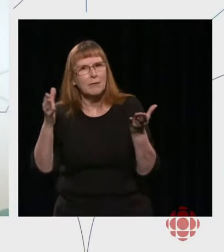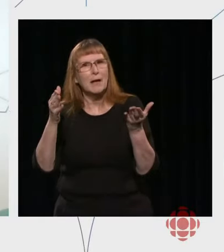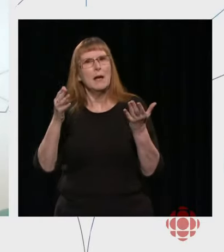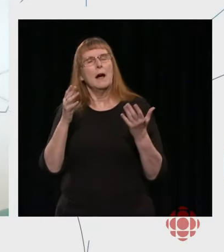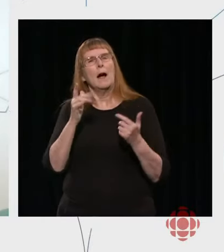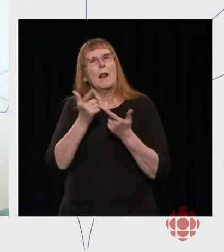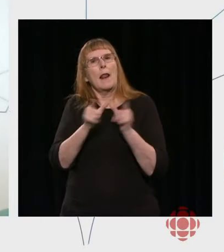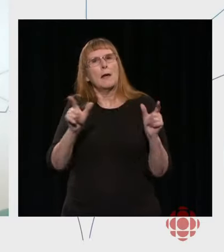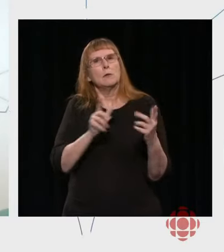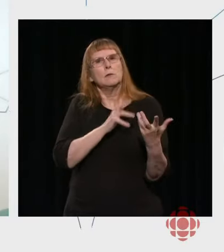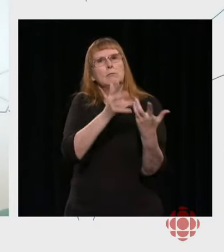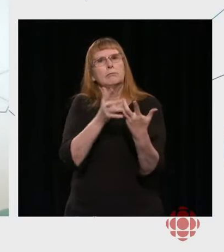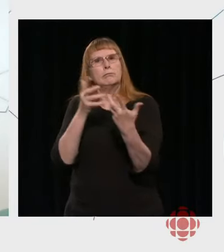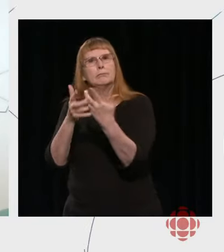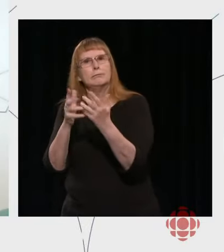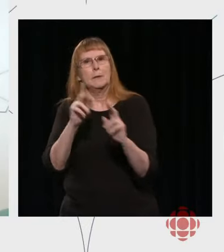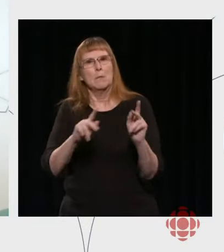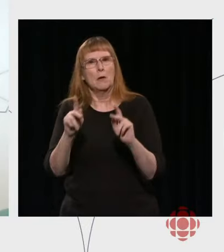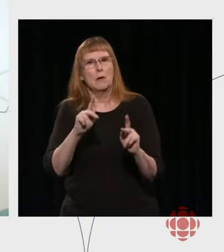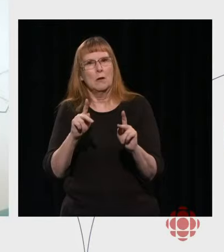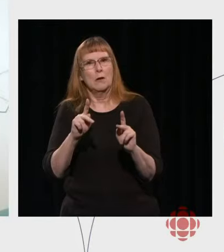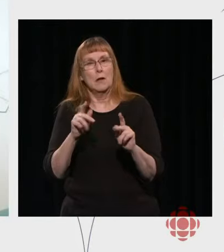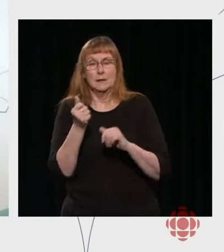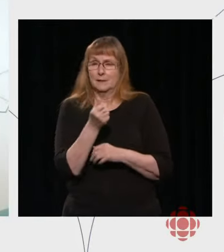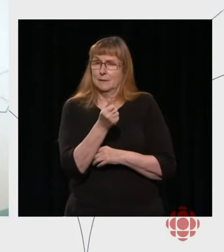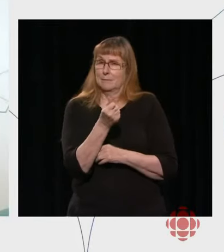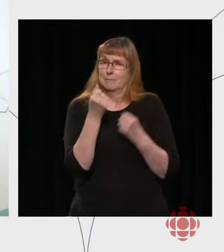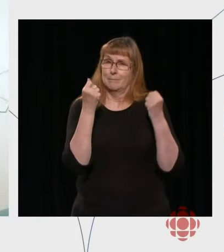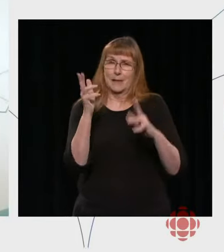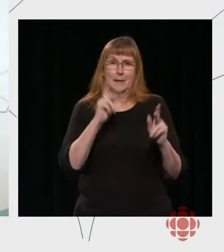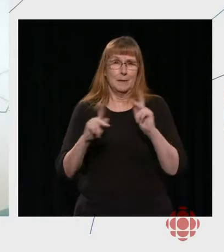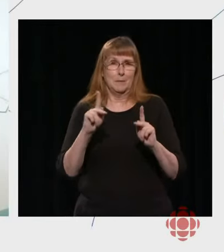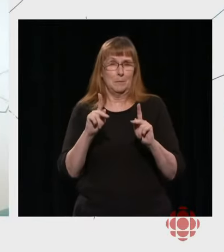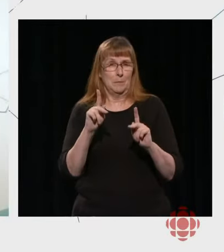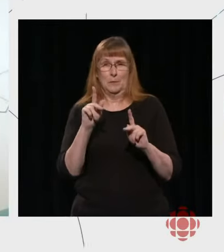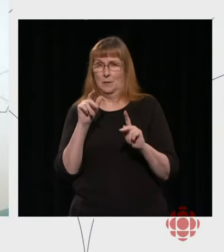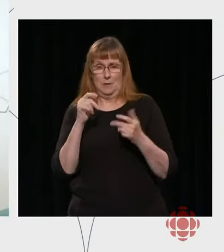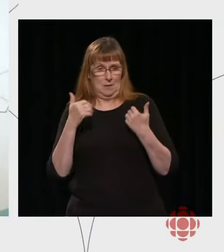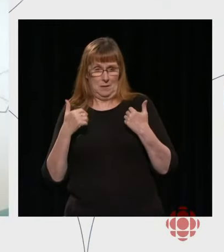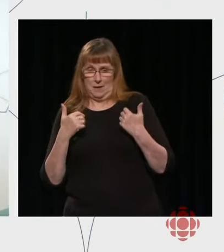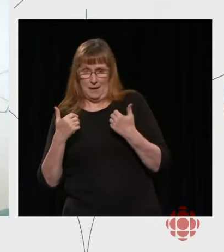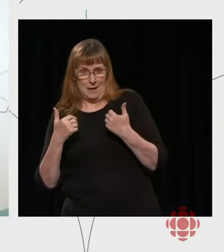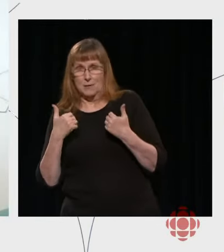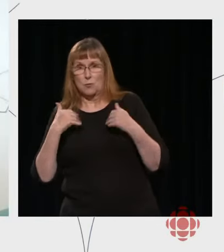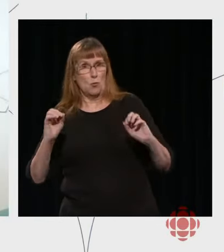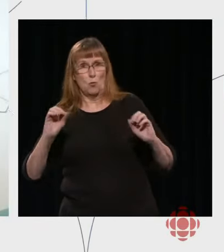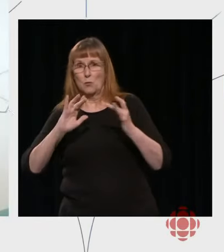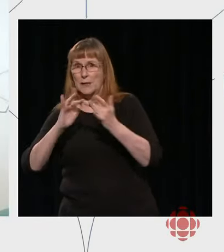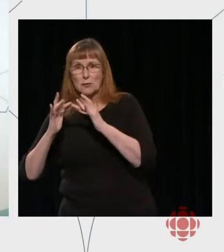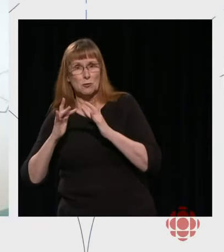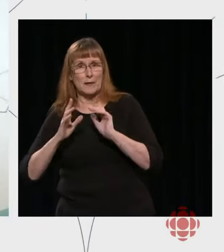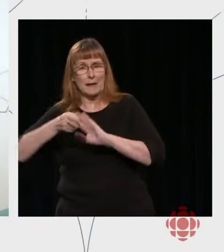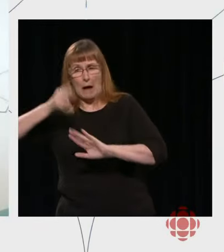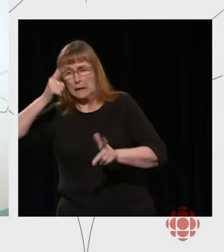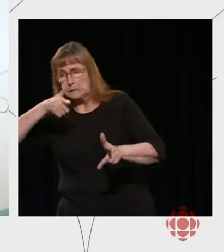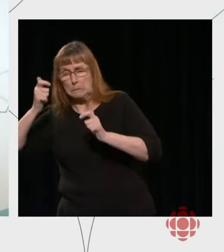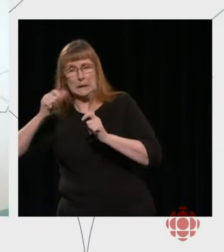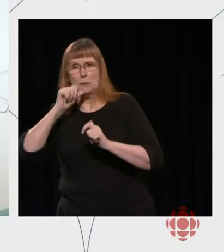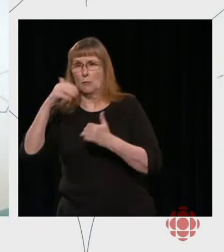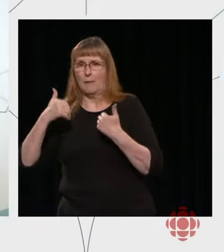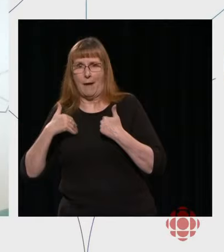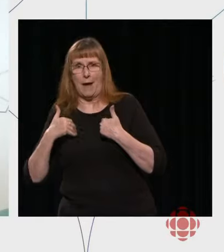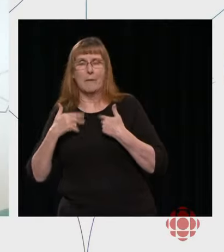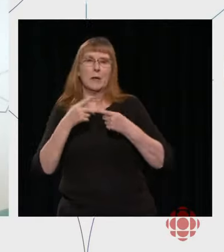to high-quality, high-speed Internet. And often, they have to go to the television. So how does CBC Radio Canada